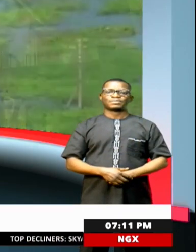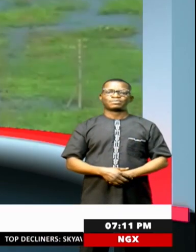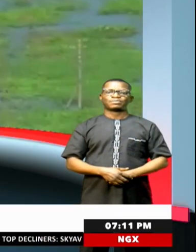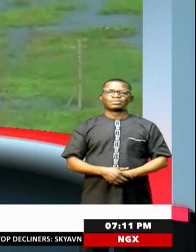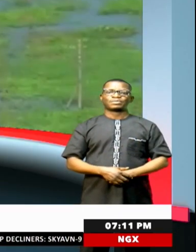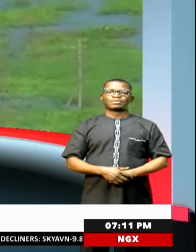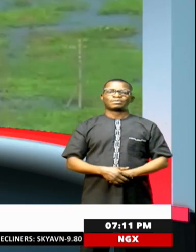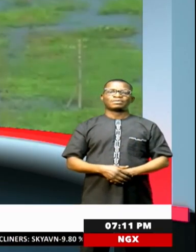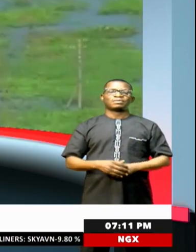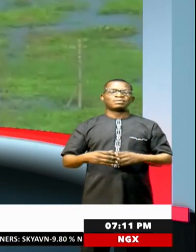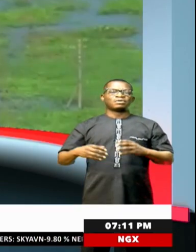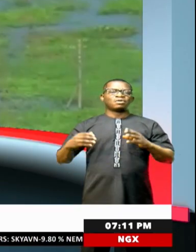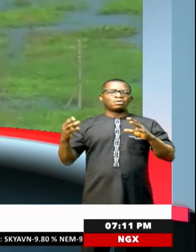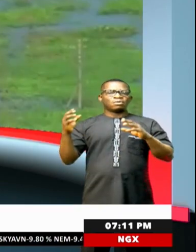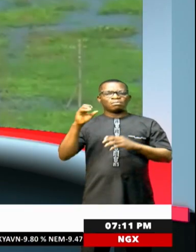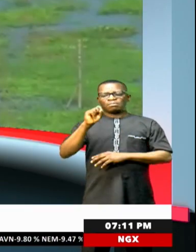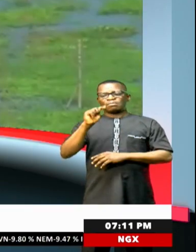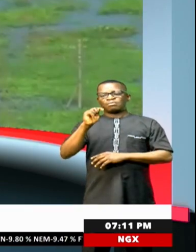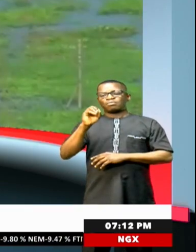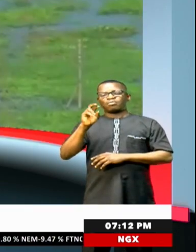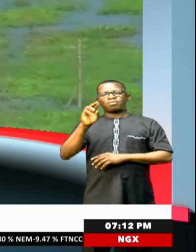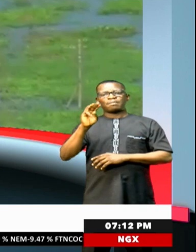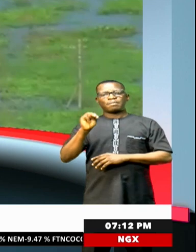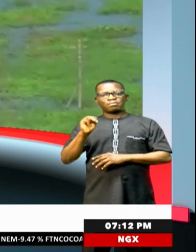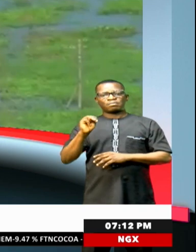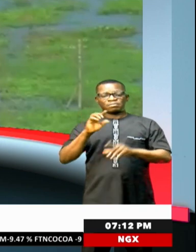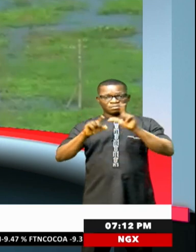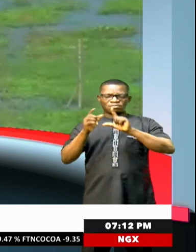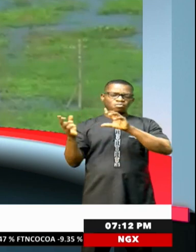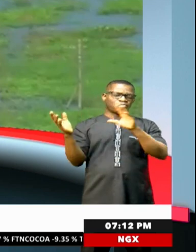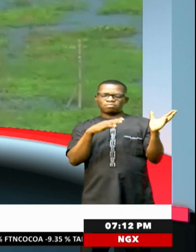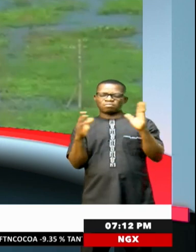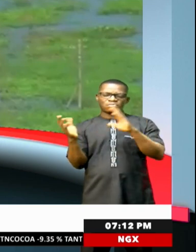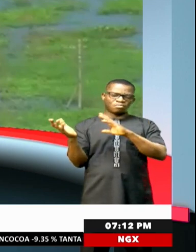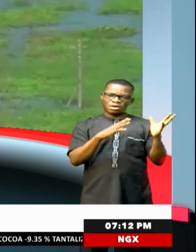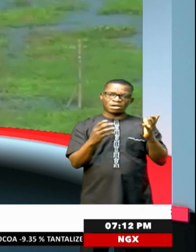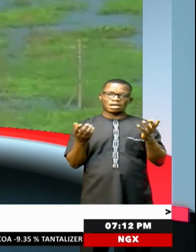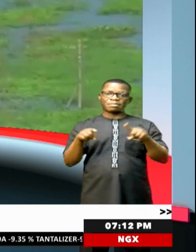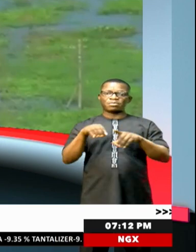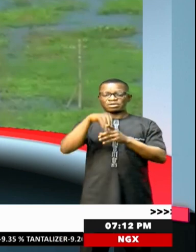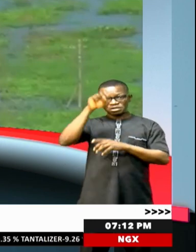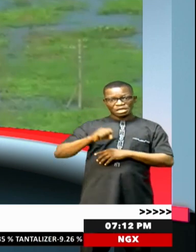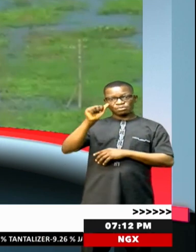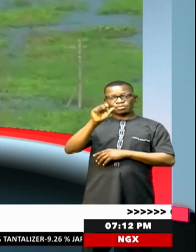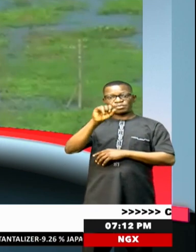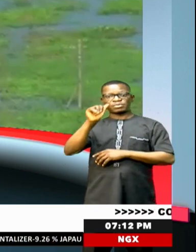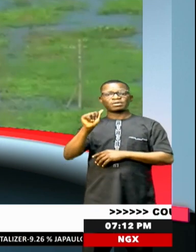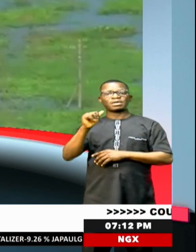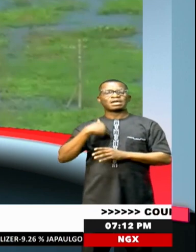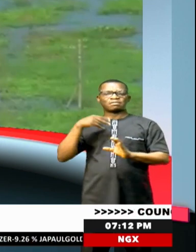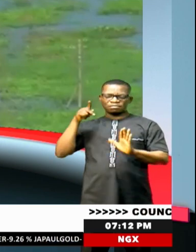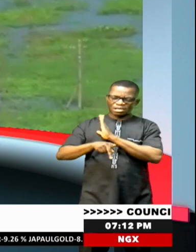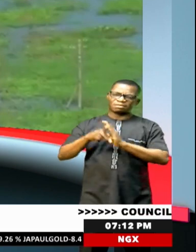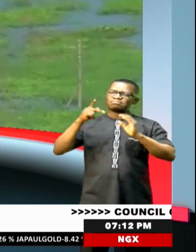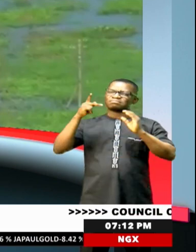Interestial storms lashing on South Asia have killed hundreds of people since June. Official data on Tuesday